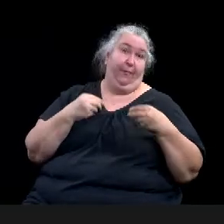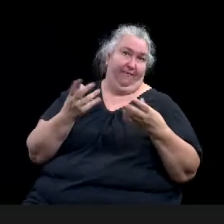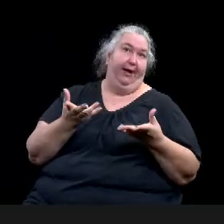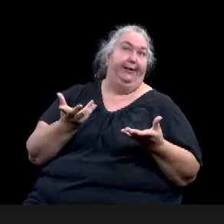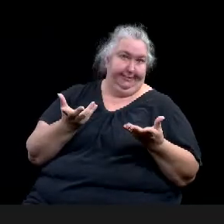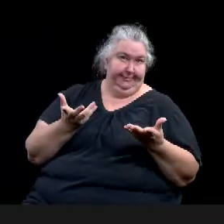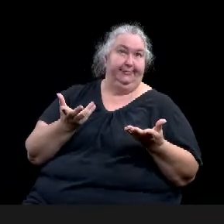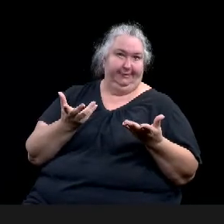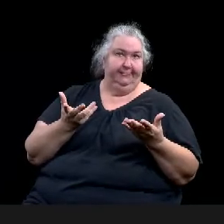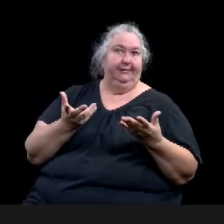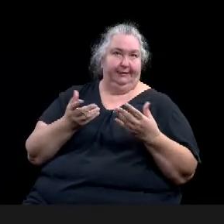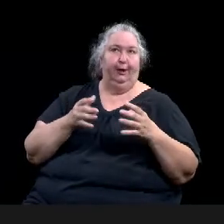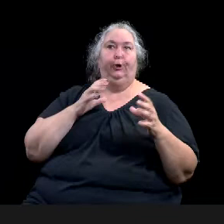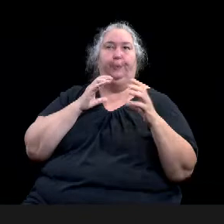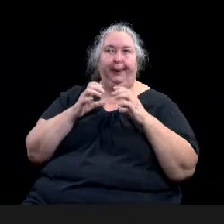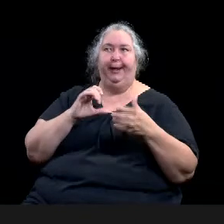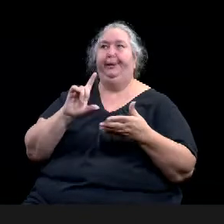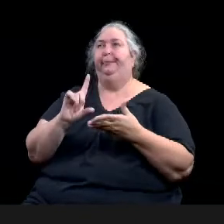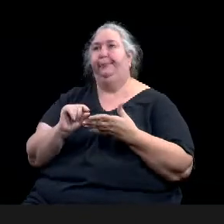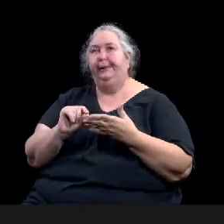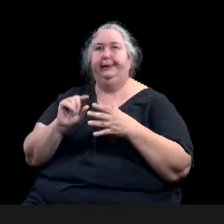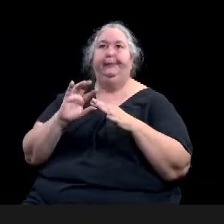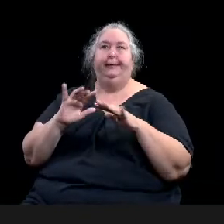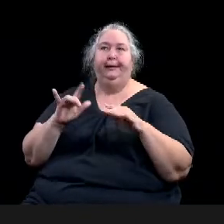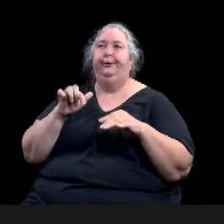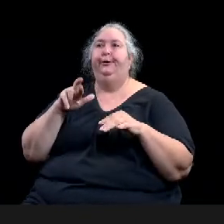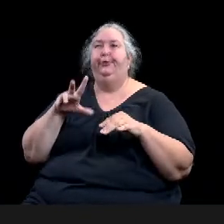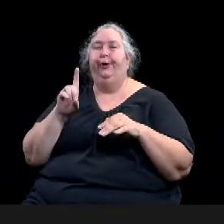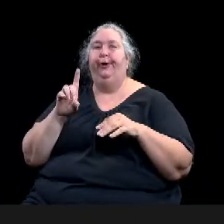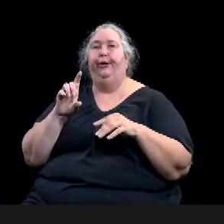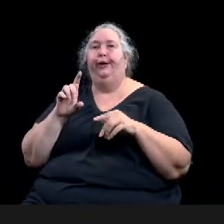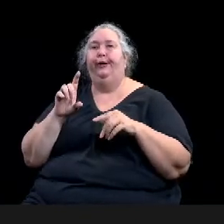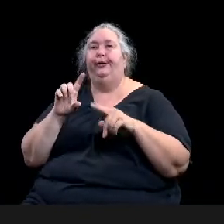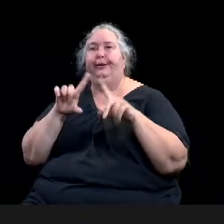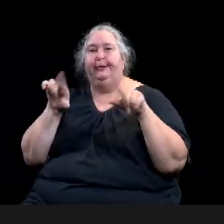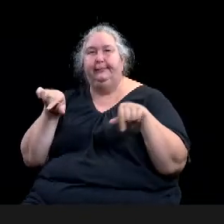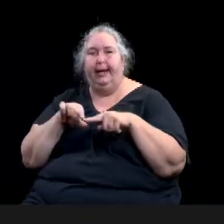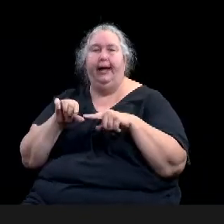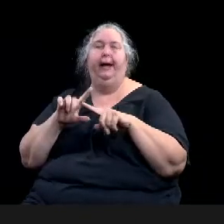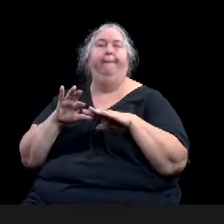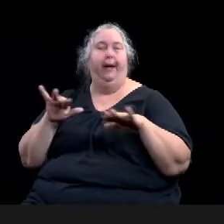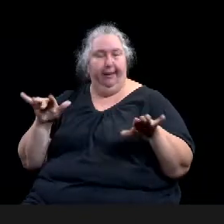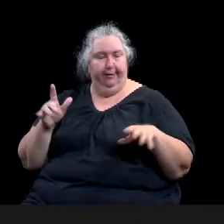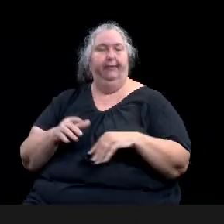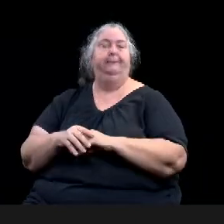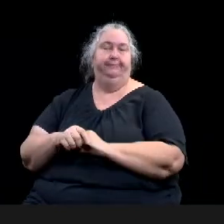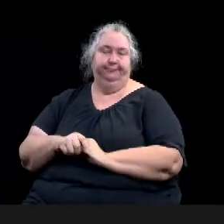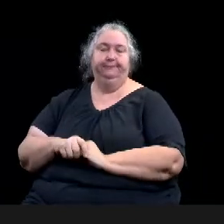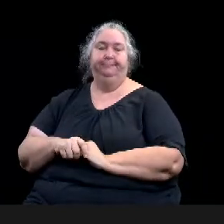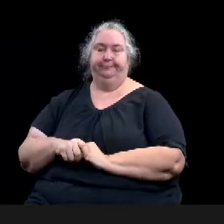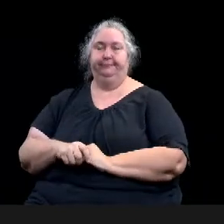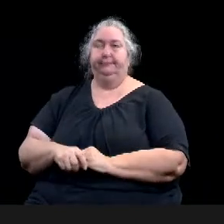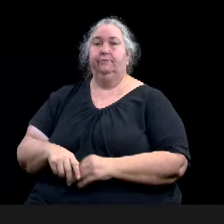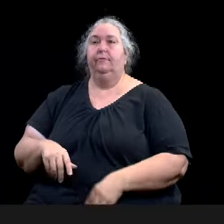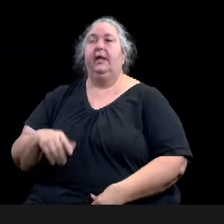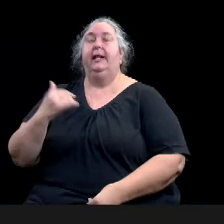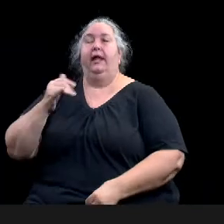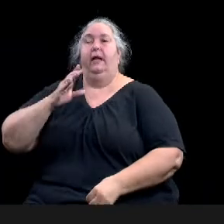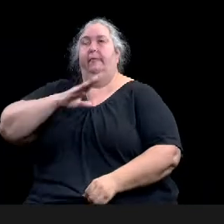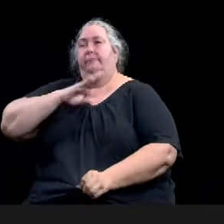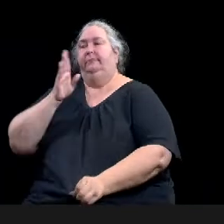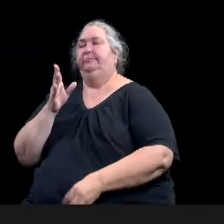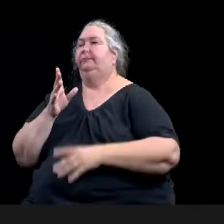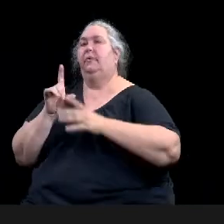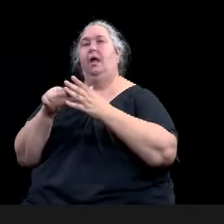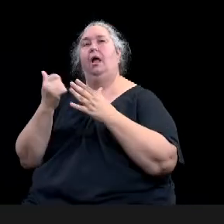Um, switching over to some of the other cities that we've looked at, I'd just like to point out varying sizes, varying locations, but,